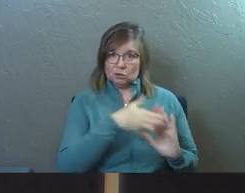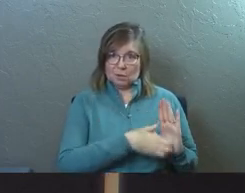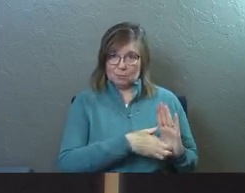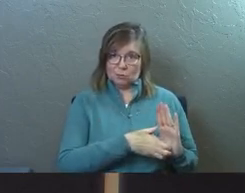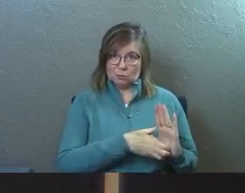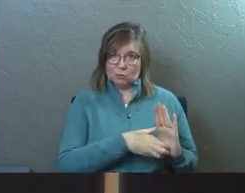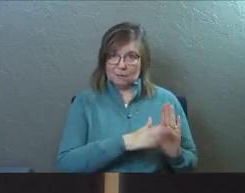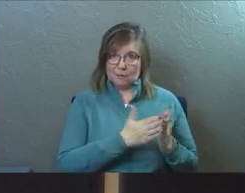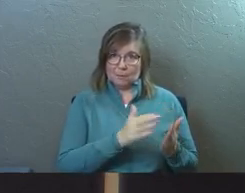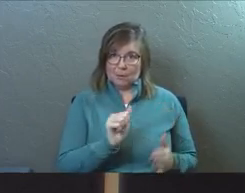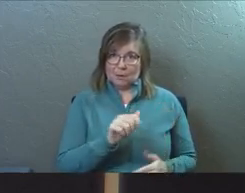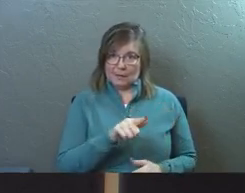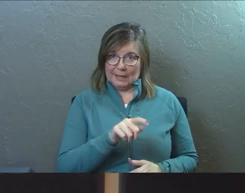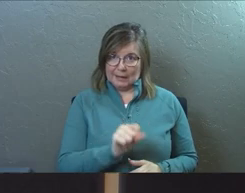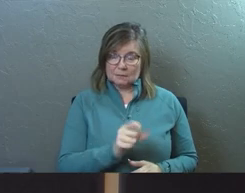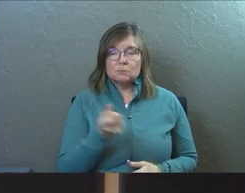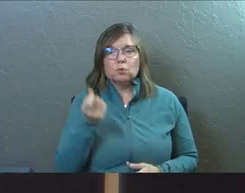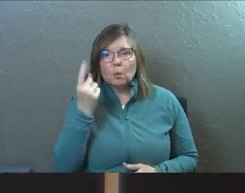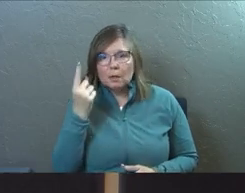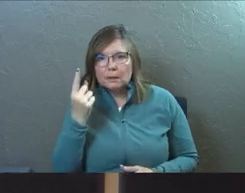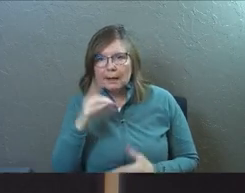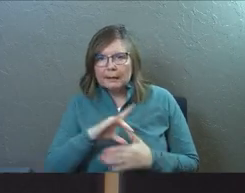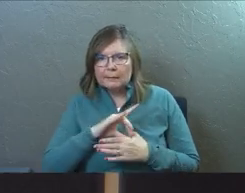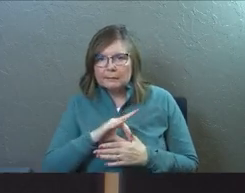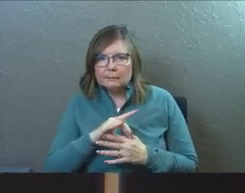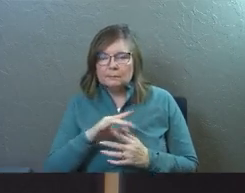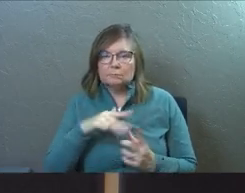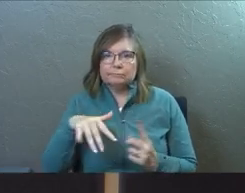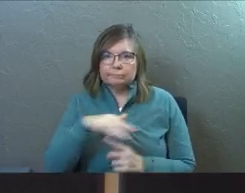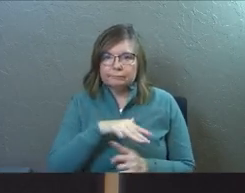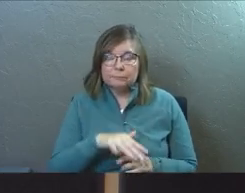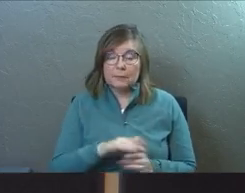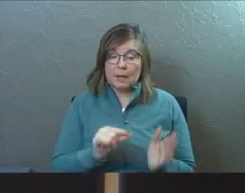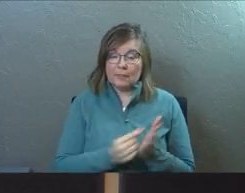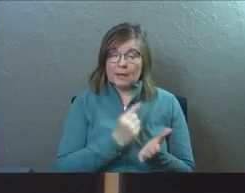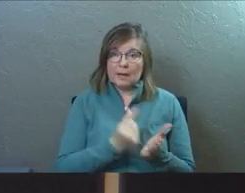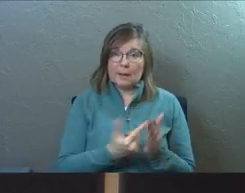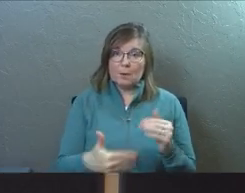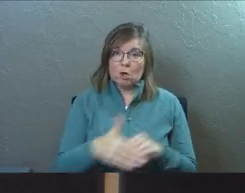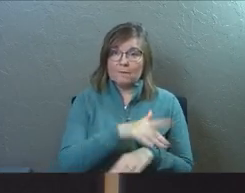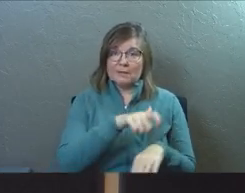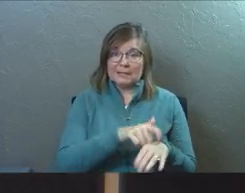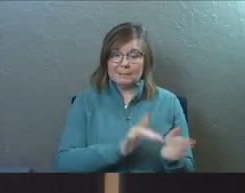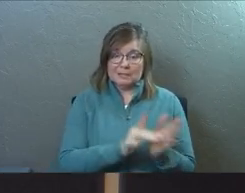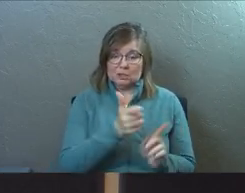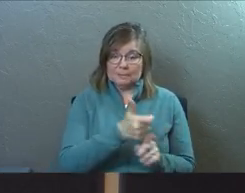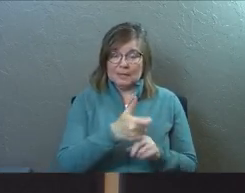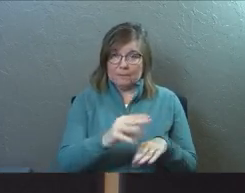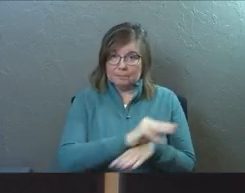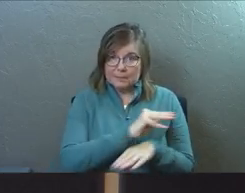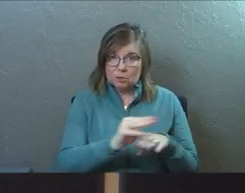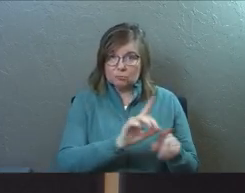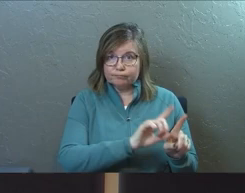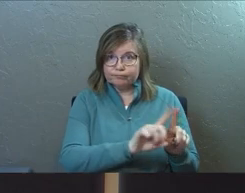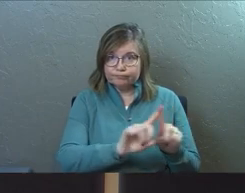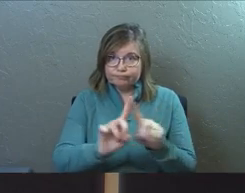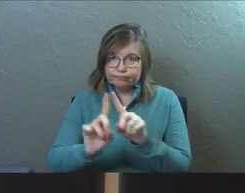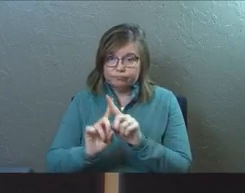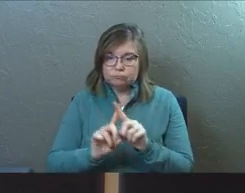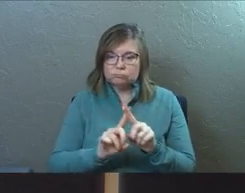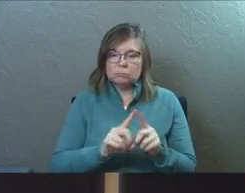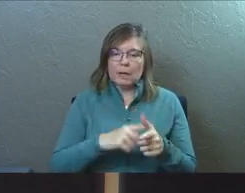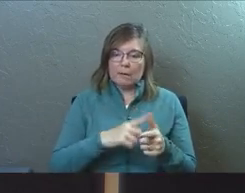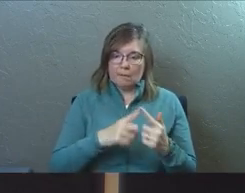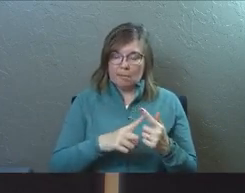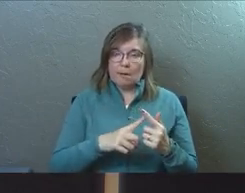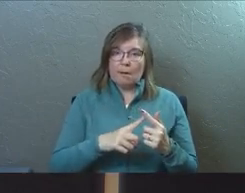understand some context, the Gospels cover the time that Jesus did his ministry. And Jesus died on a